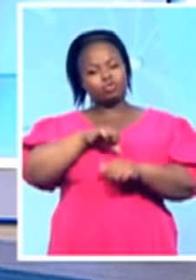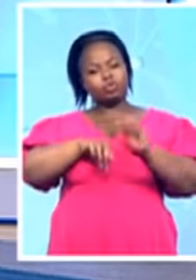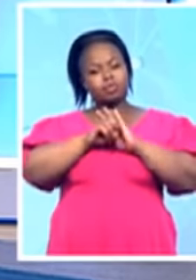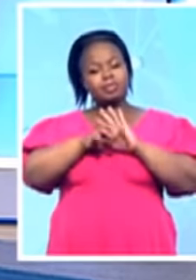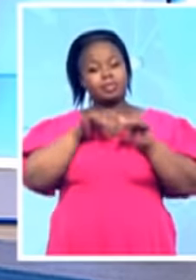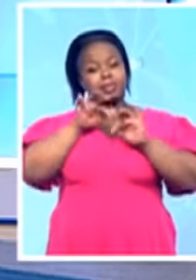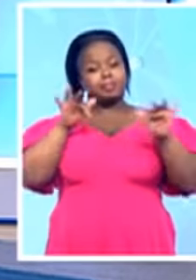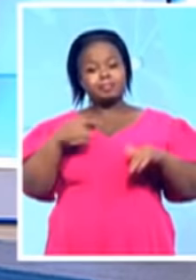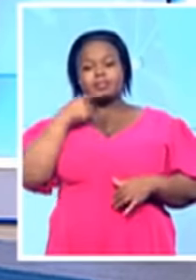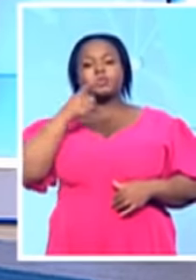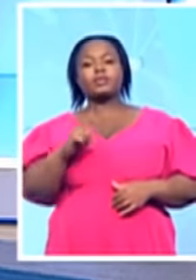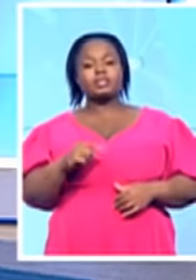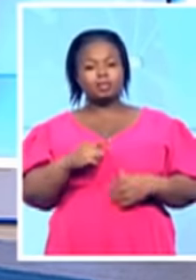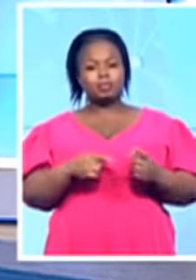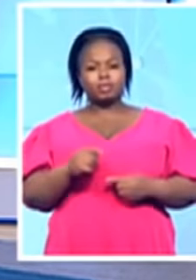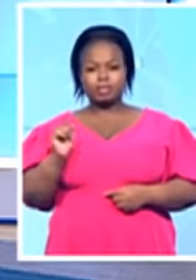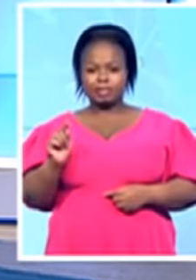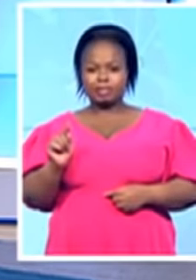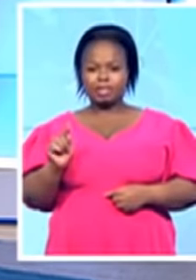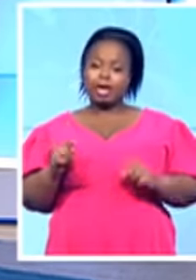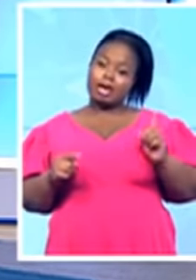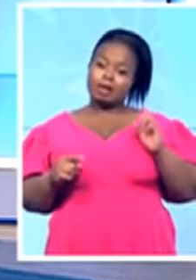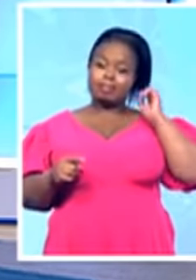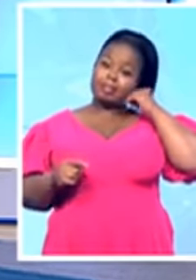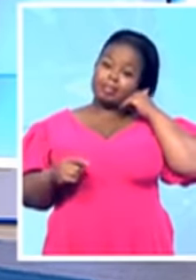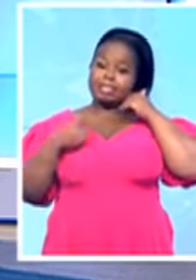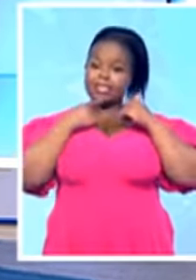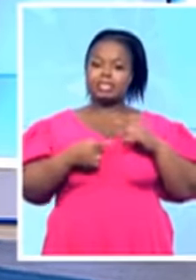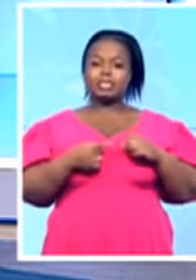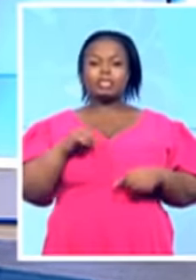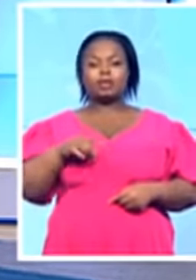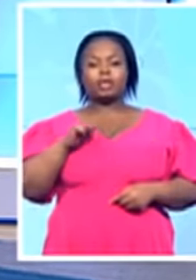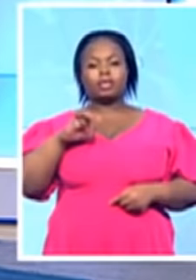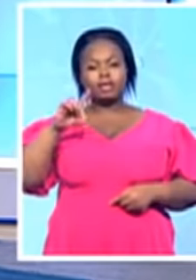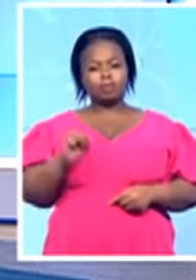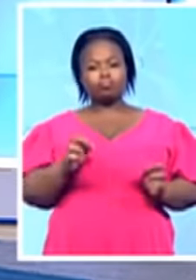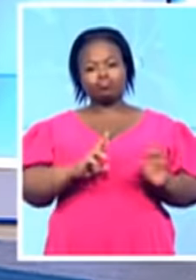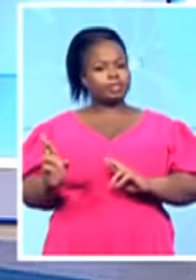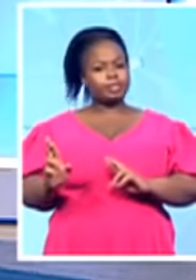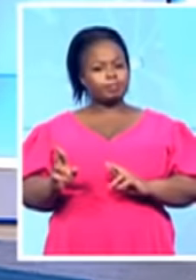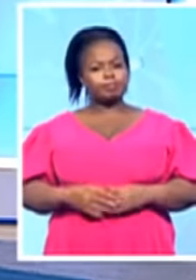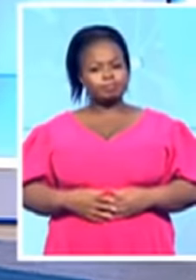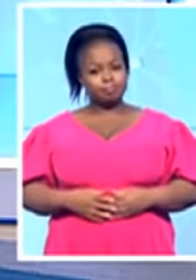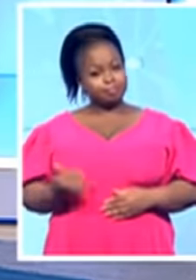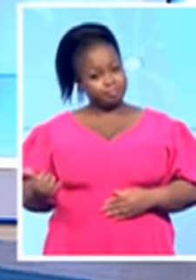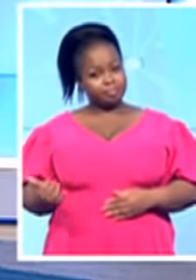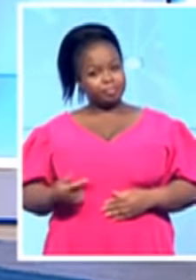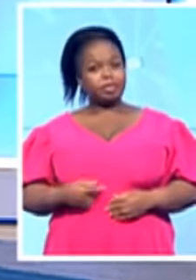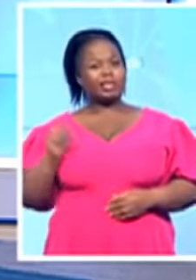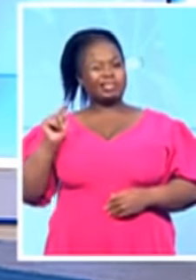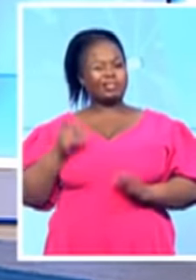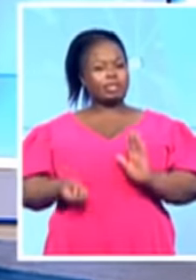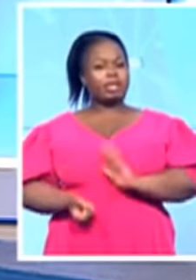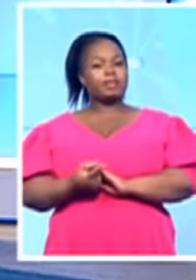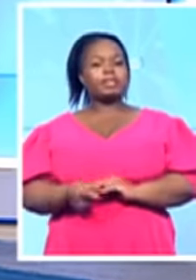All right. My director, Michael, is saying that Ayanda Mithlonga is ready. There's been developments there. Lebo, if you're listening, stand